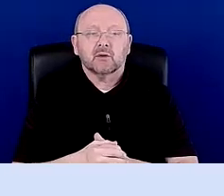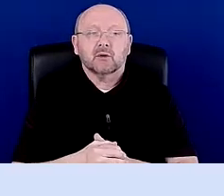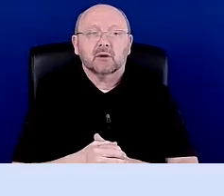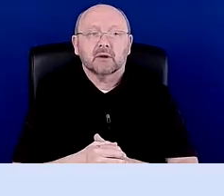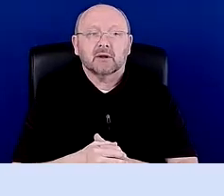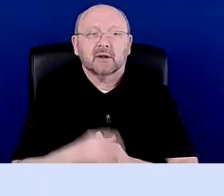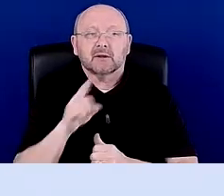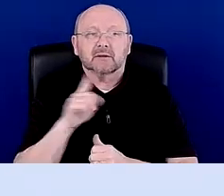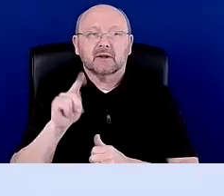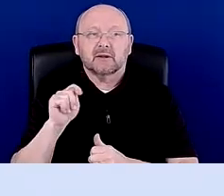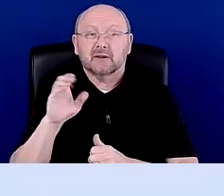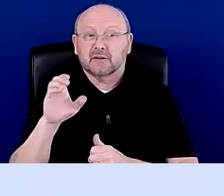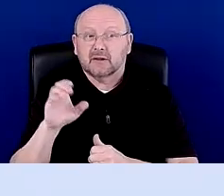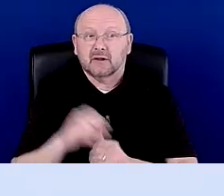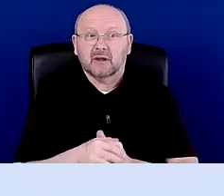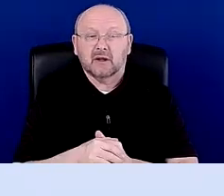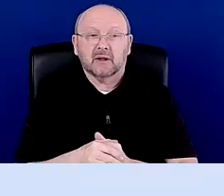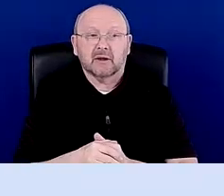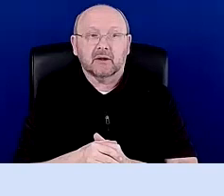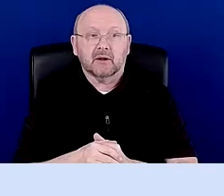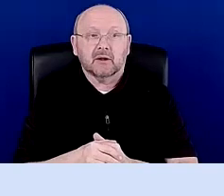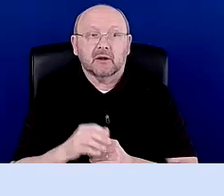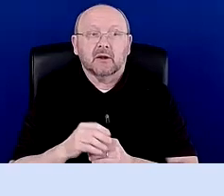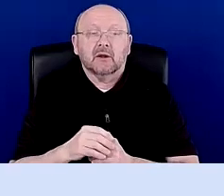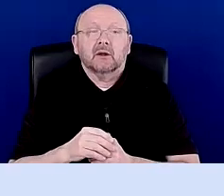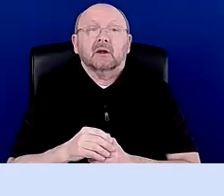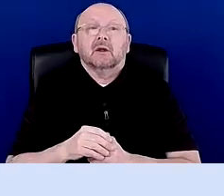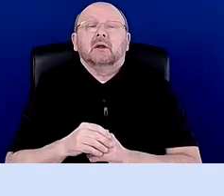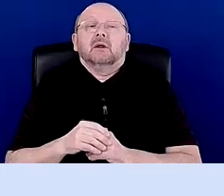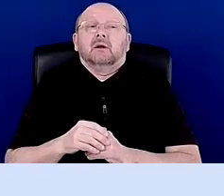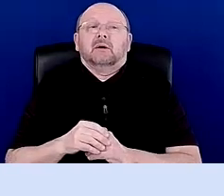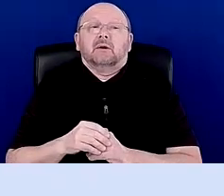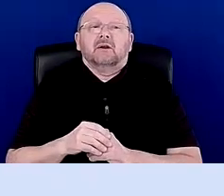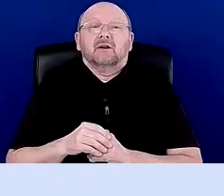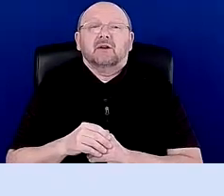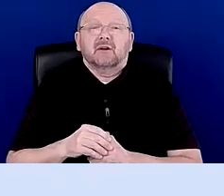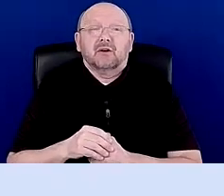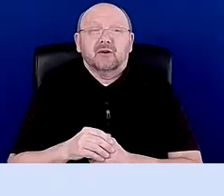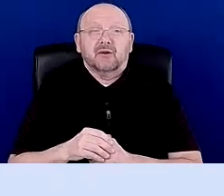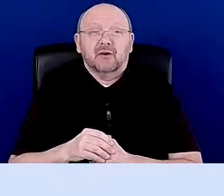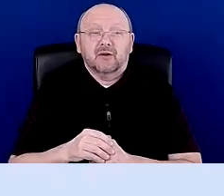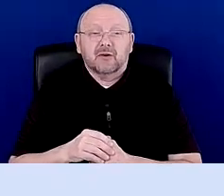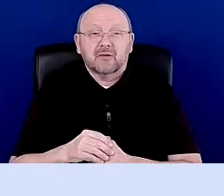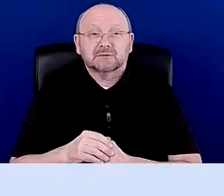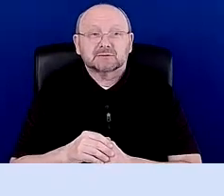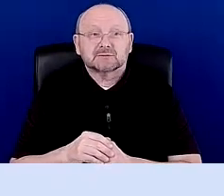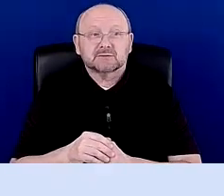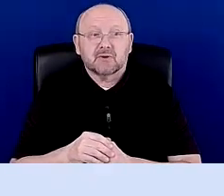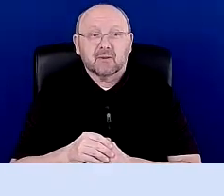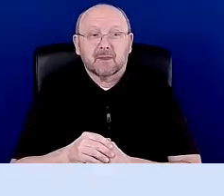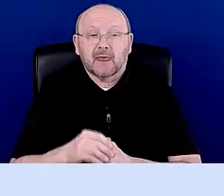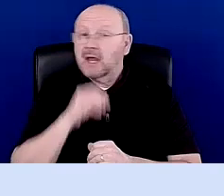Um, so this, this is a ZTC, which, um, you know, so, so, so again, this is referring to not the